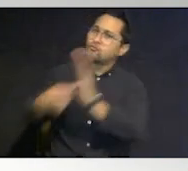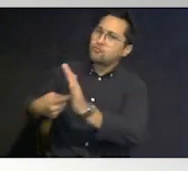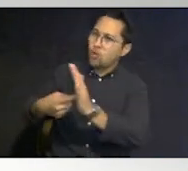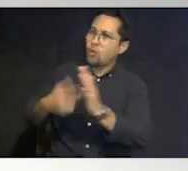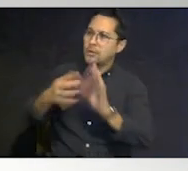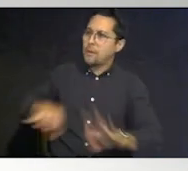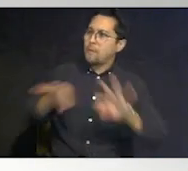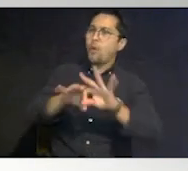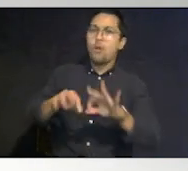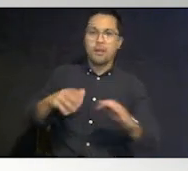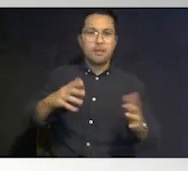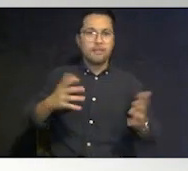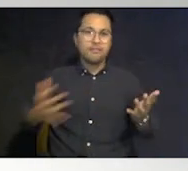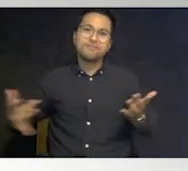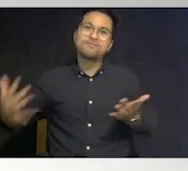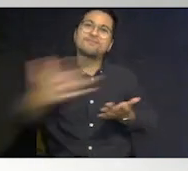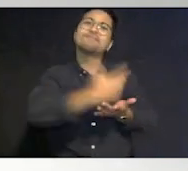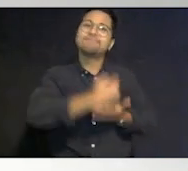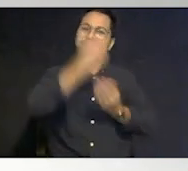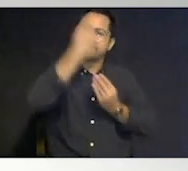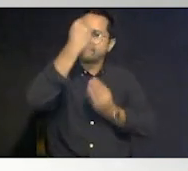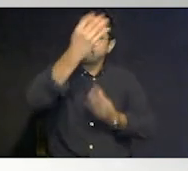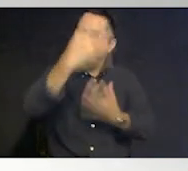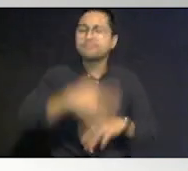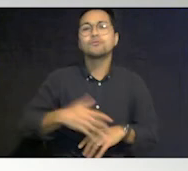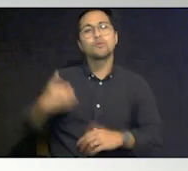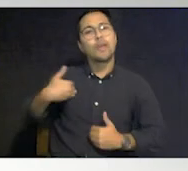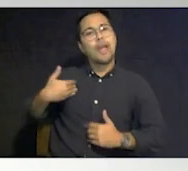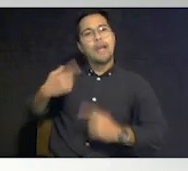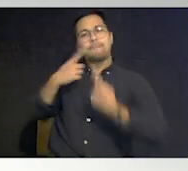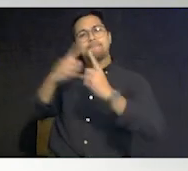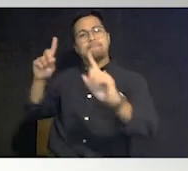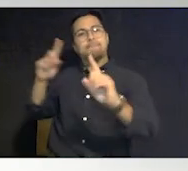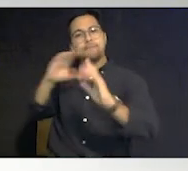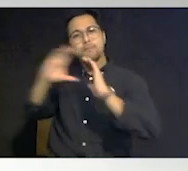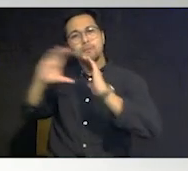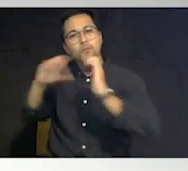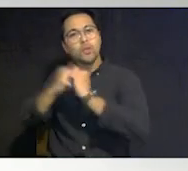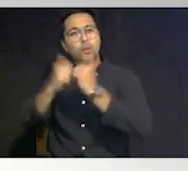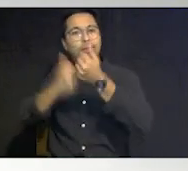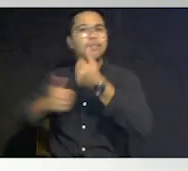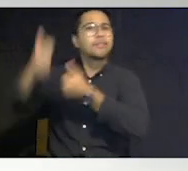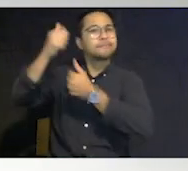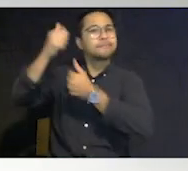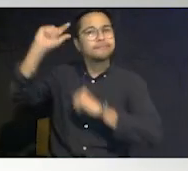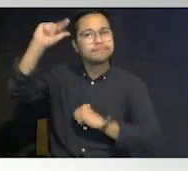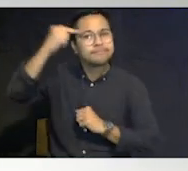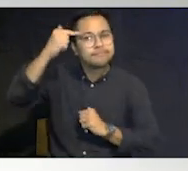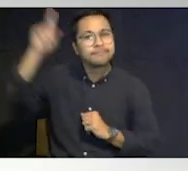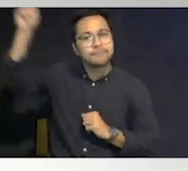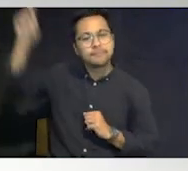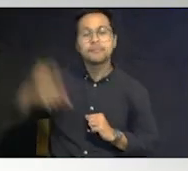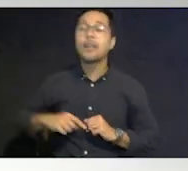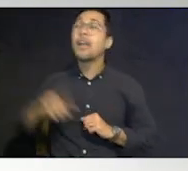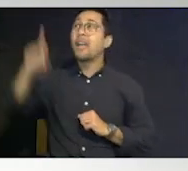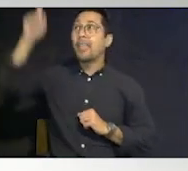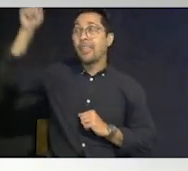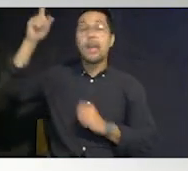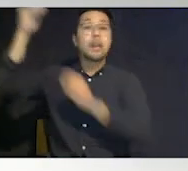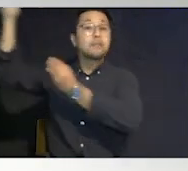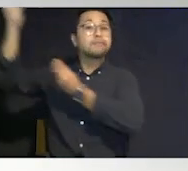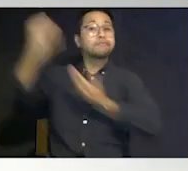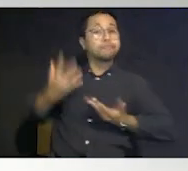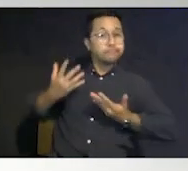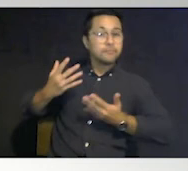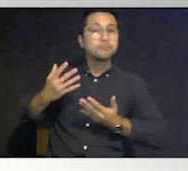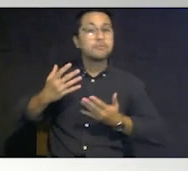information so that we can have effective communication with our leads in tallahassee and then they can get us the resources